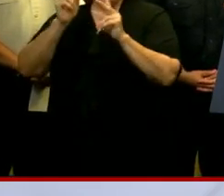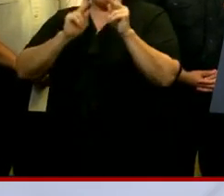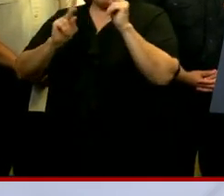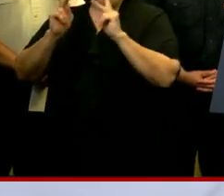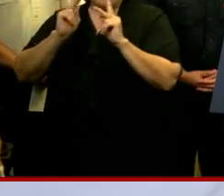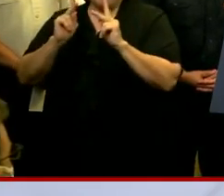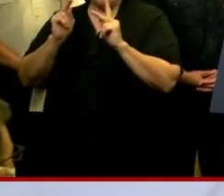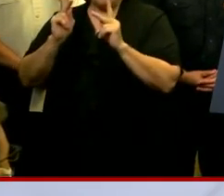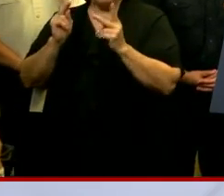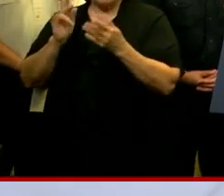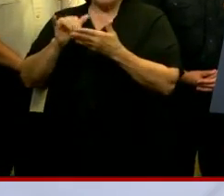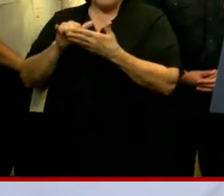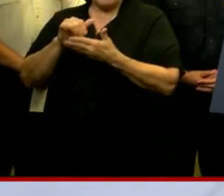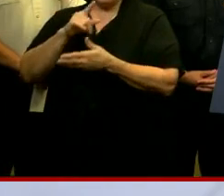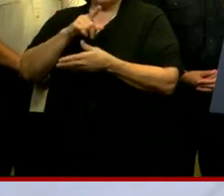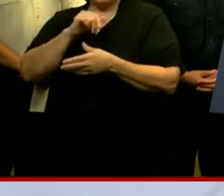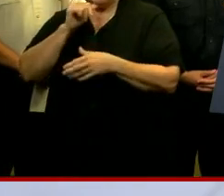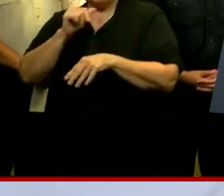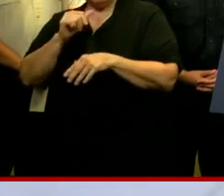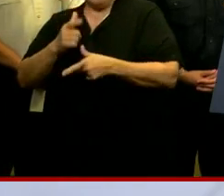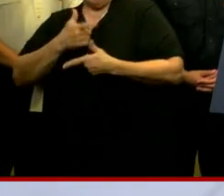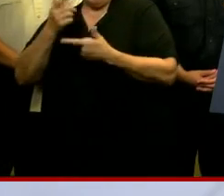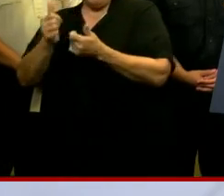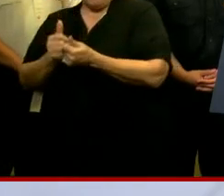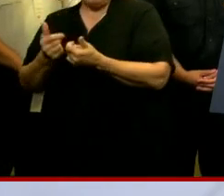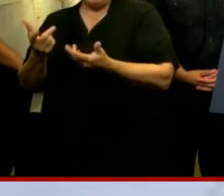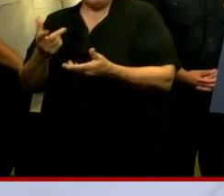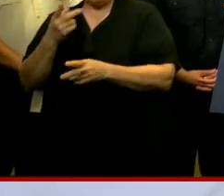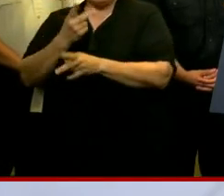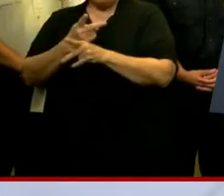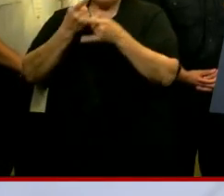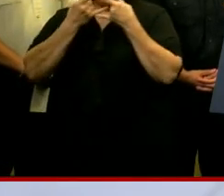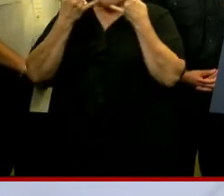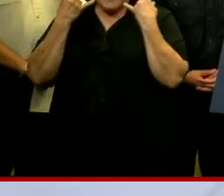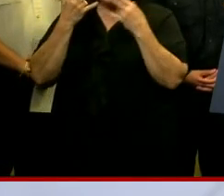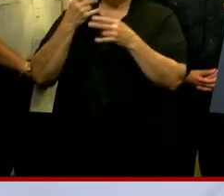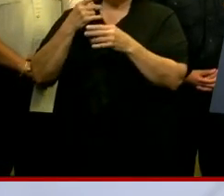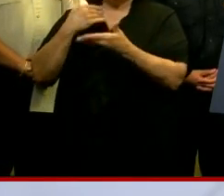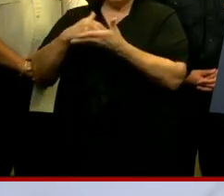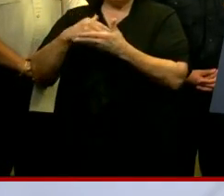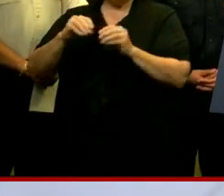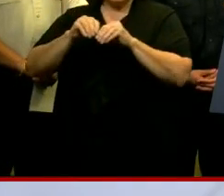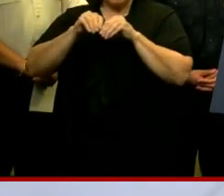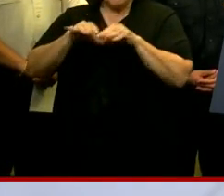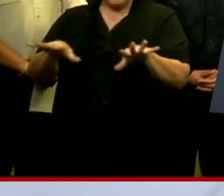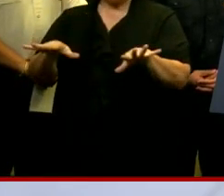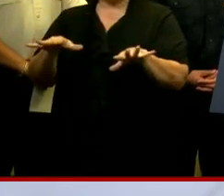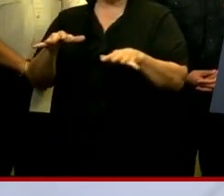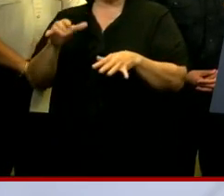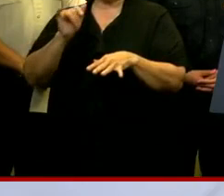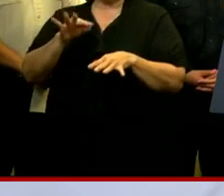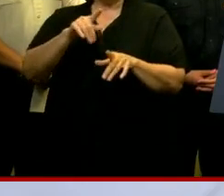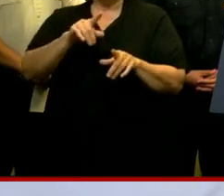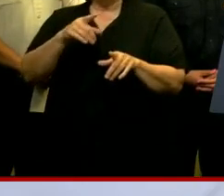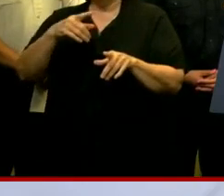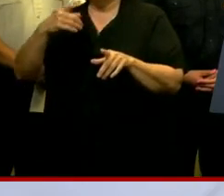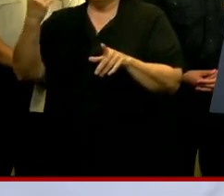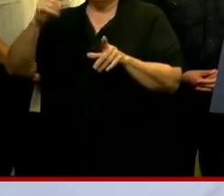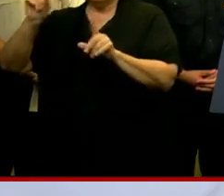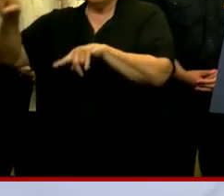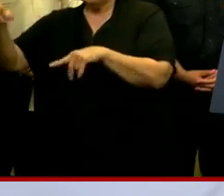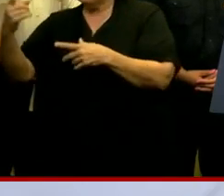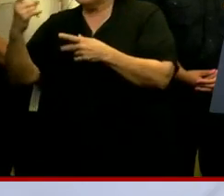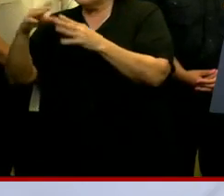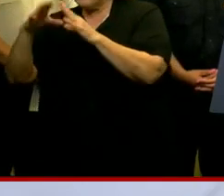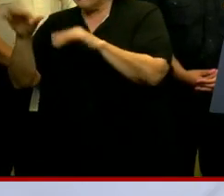break right here on Live Now from Vox. Please mask to stop the spread, whether you are going somewhere or just going